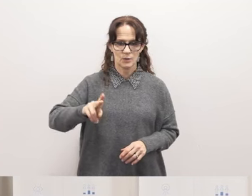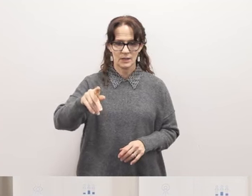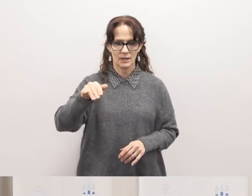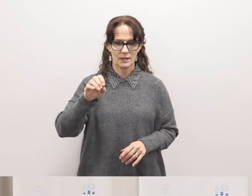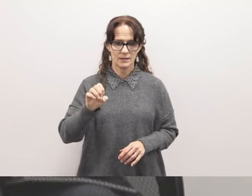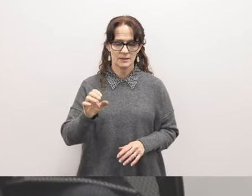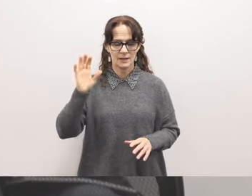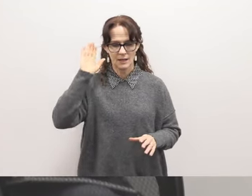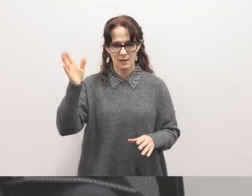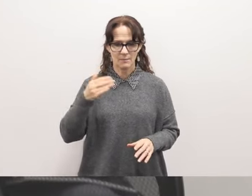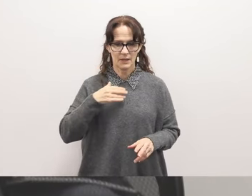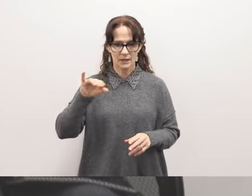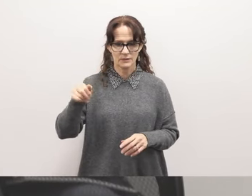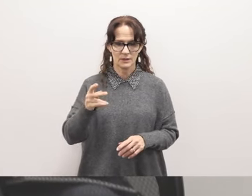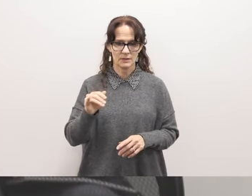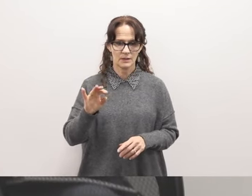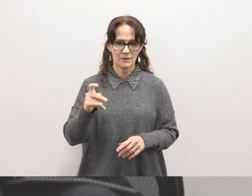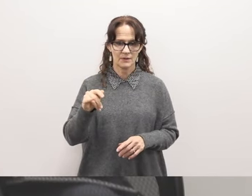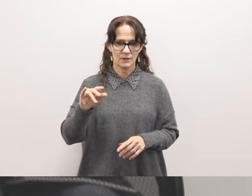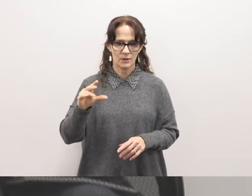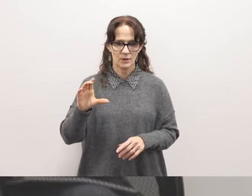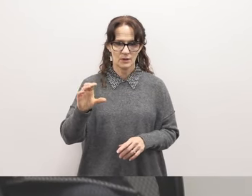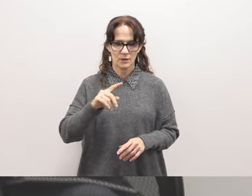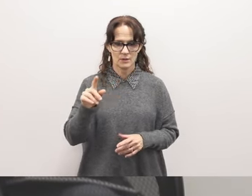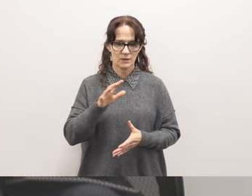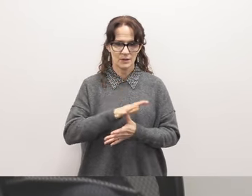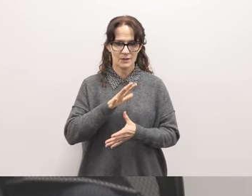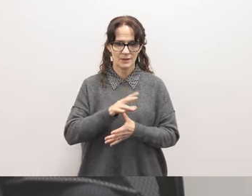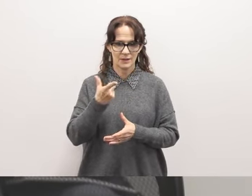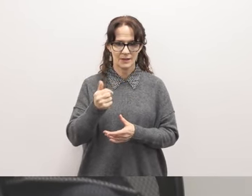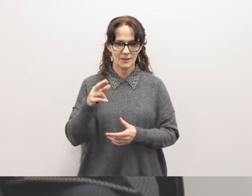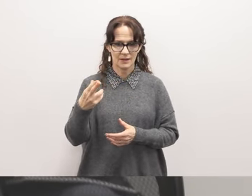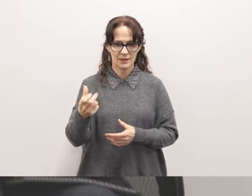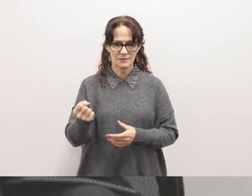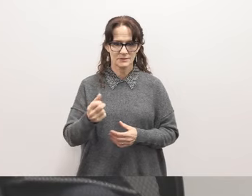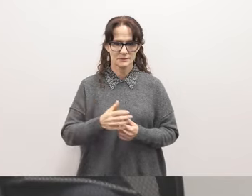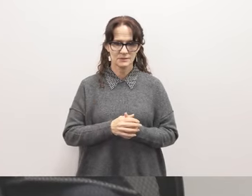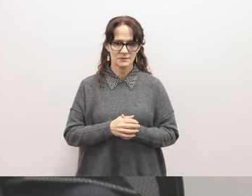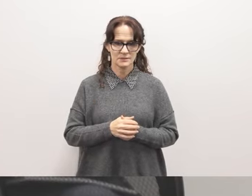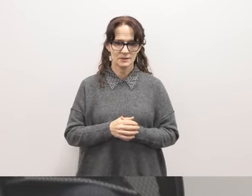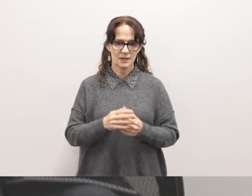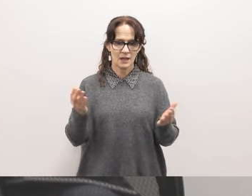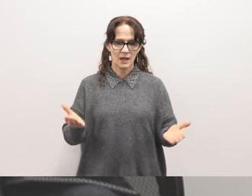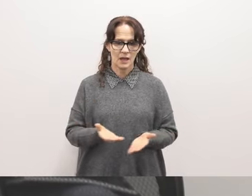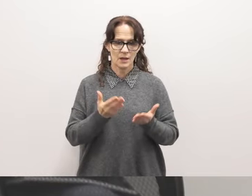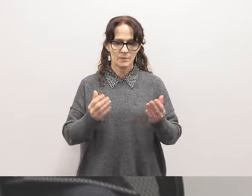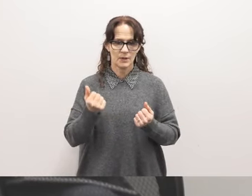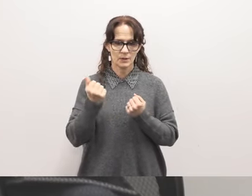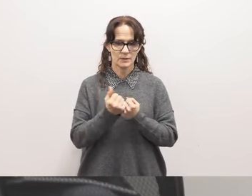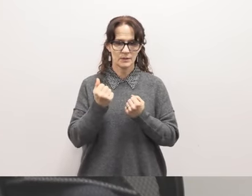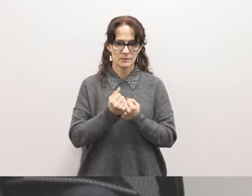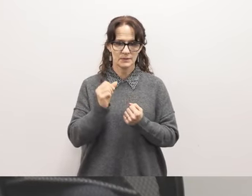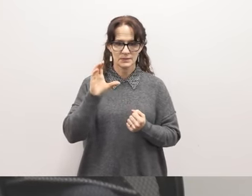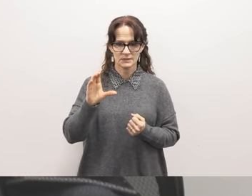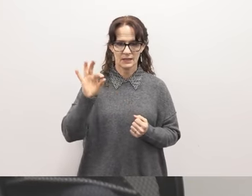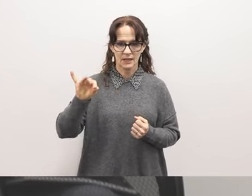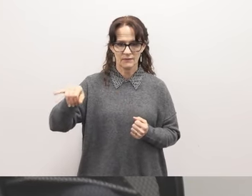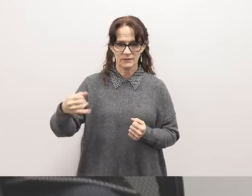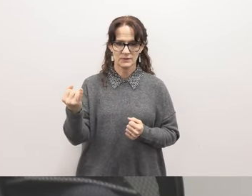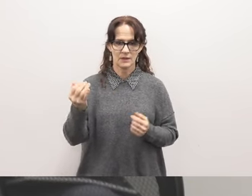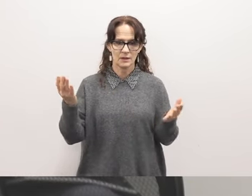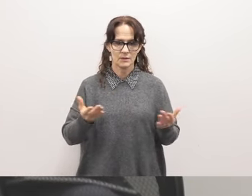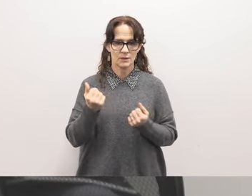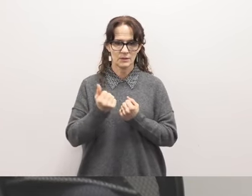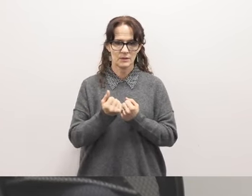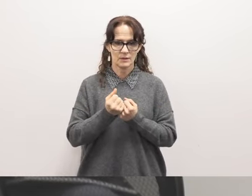My name is Jacqueline Oliveira Cruz, and I am a senior at Lakewood High School, and I am here to support CFJ. I am here